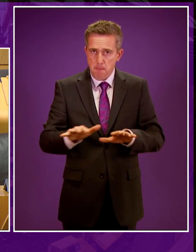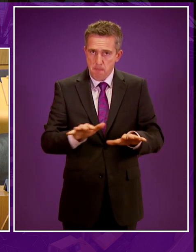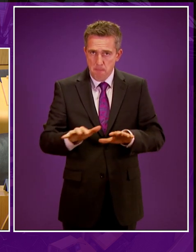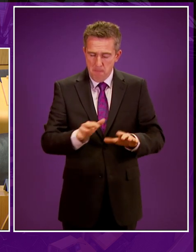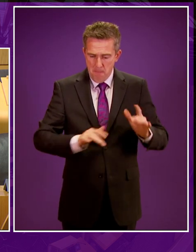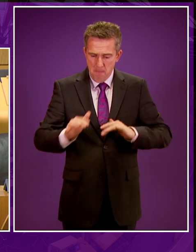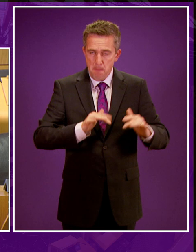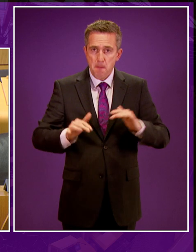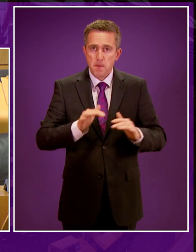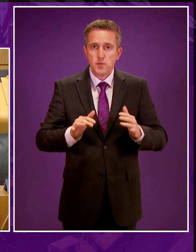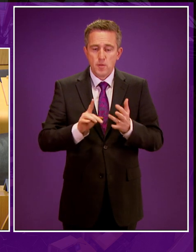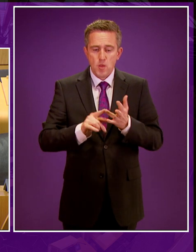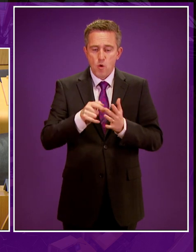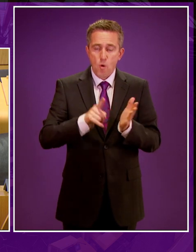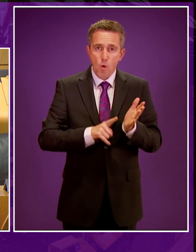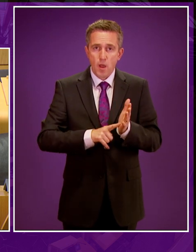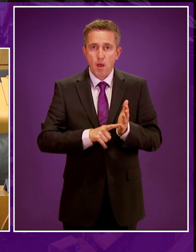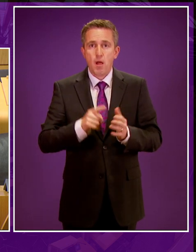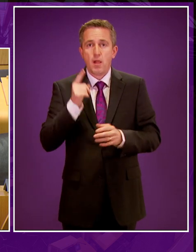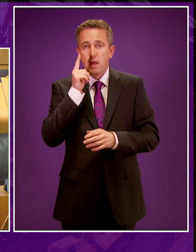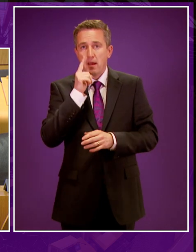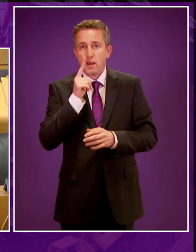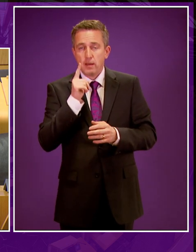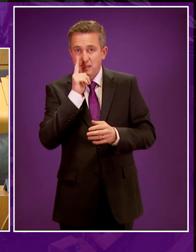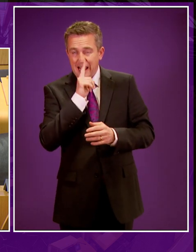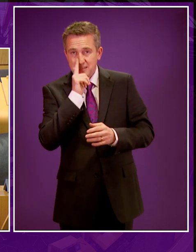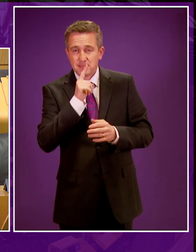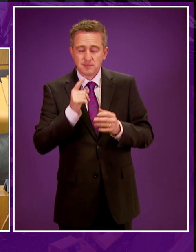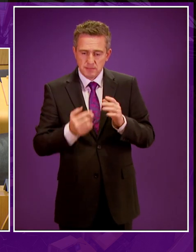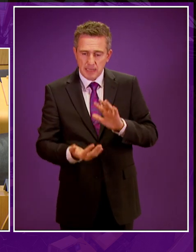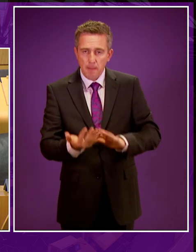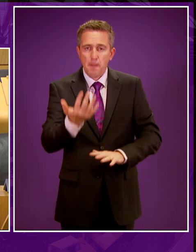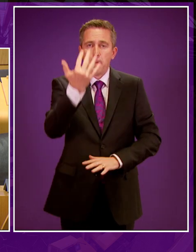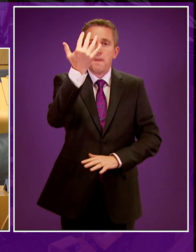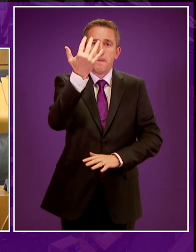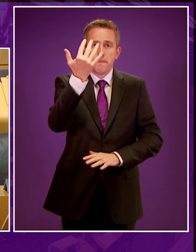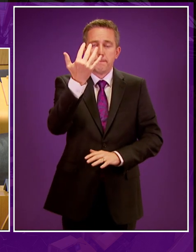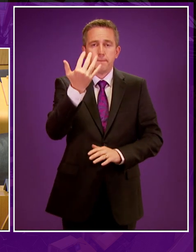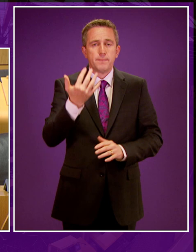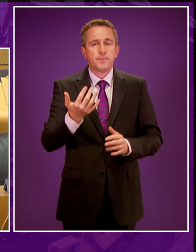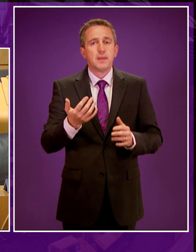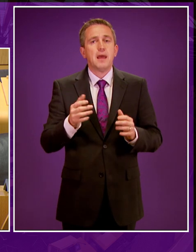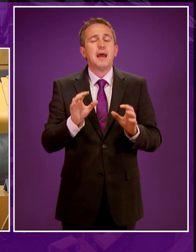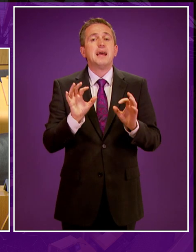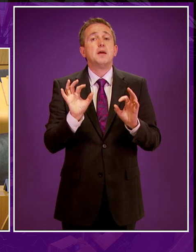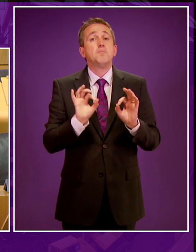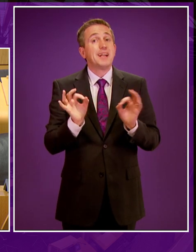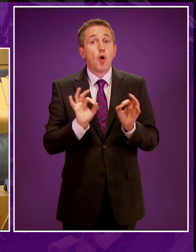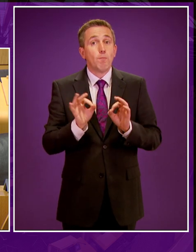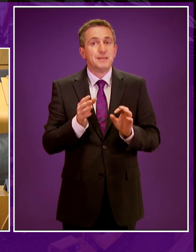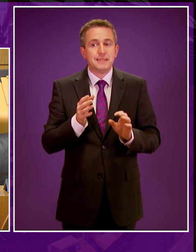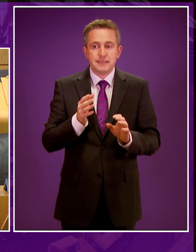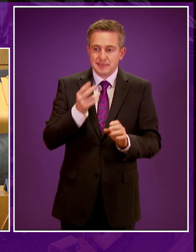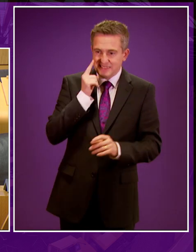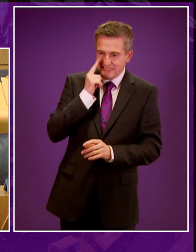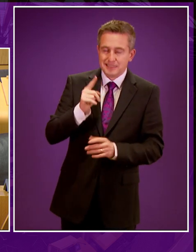within the rock, allowing oil and gas trapped within it to be forced to the surface. Although often described as unconventional oil and gas